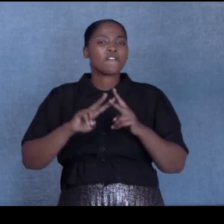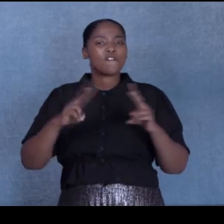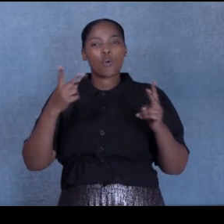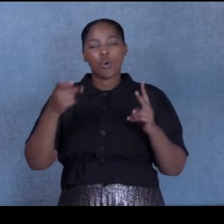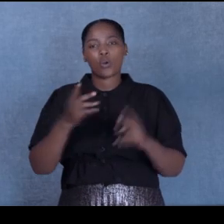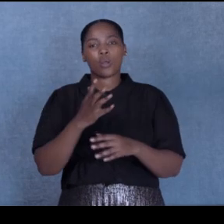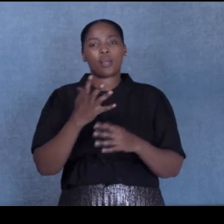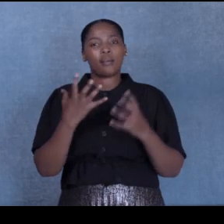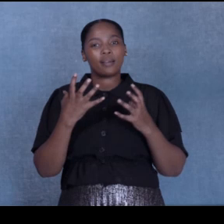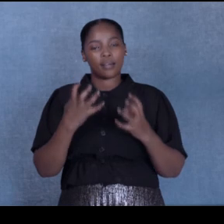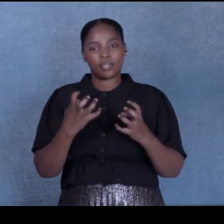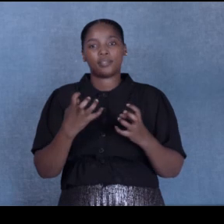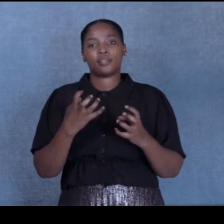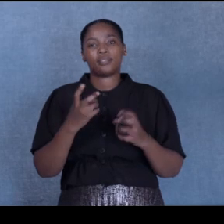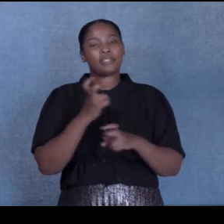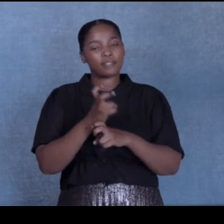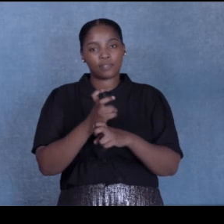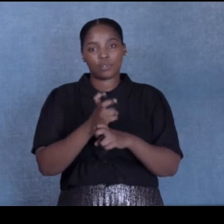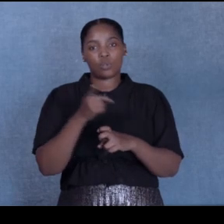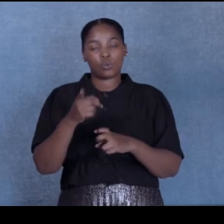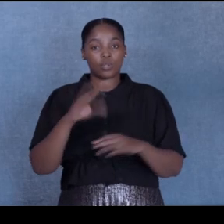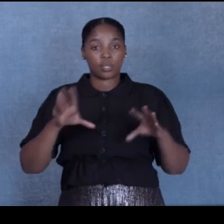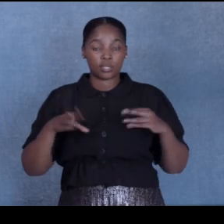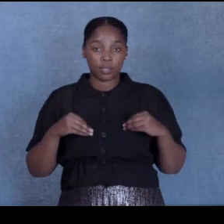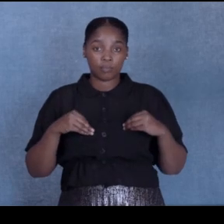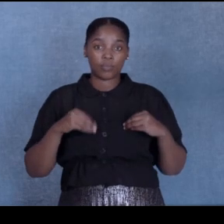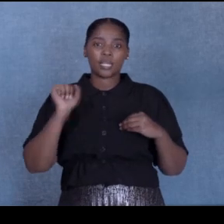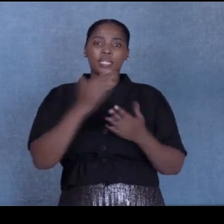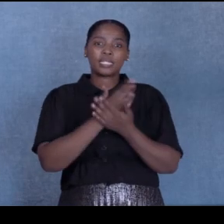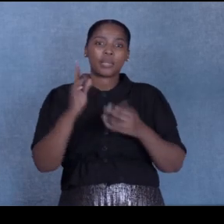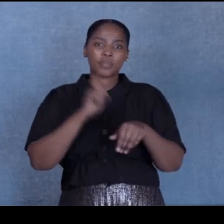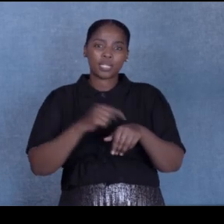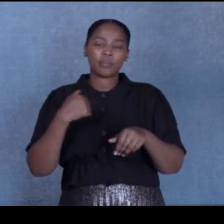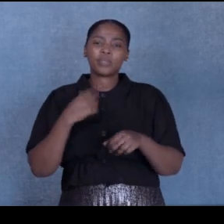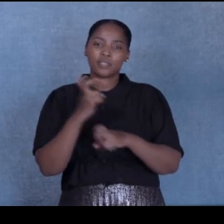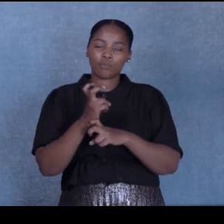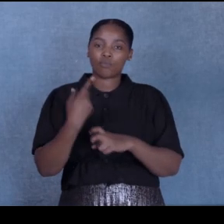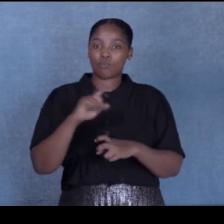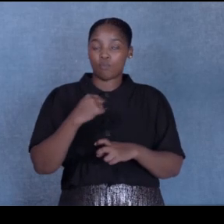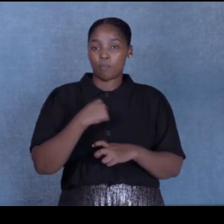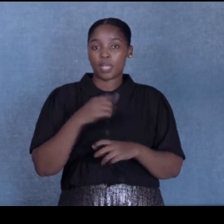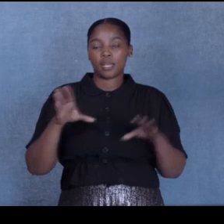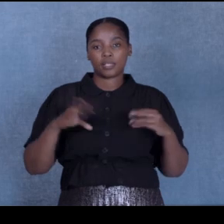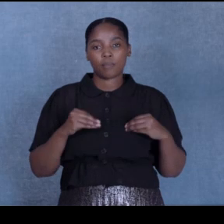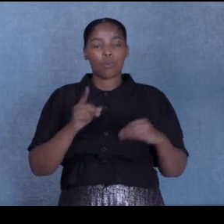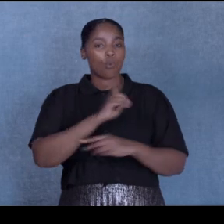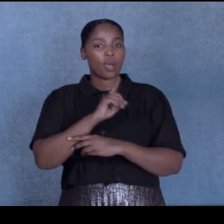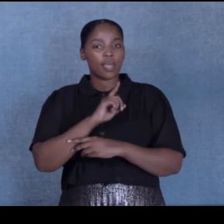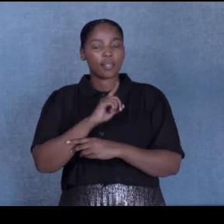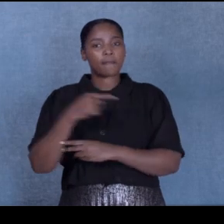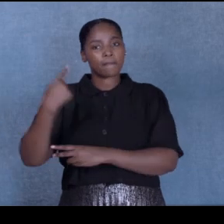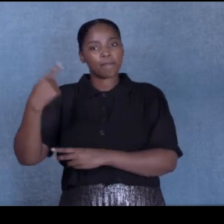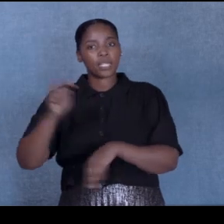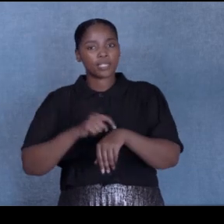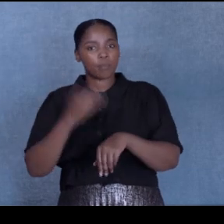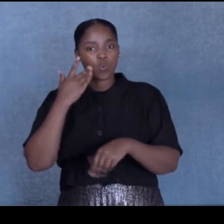Even me, that I'm 20 now. It's sometimes very hard for me to accept. Because every time if I have to read